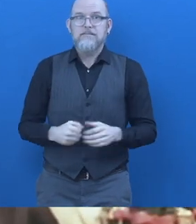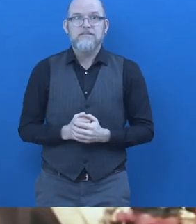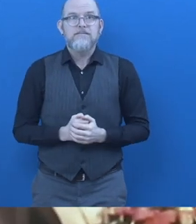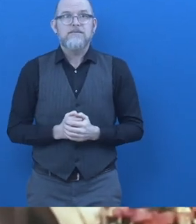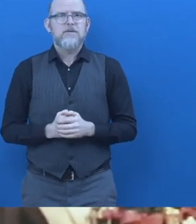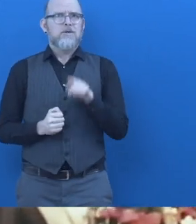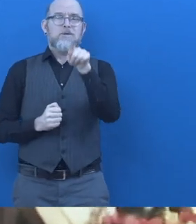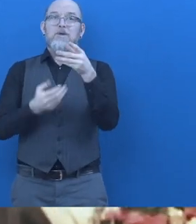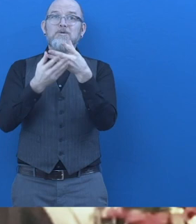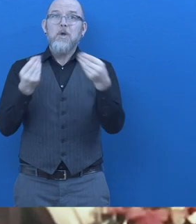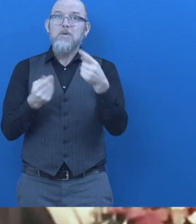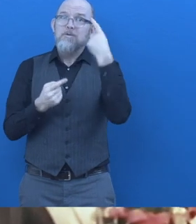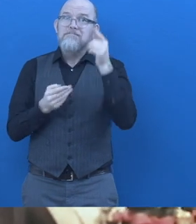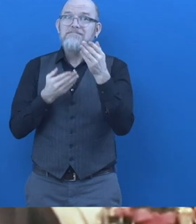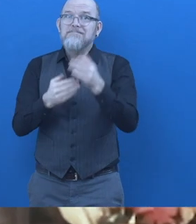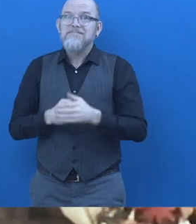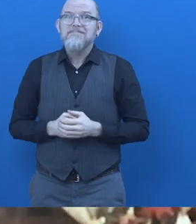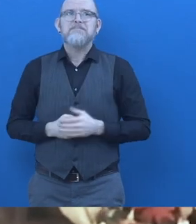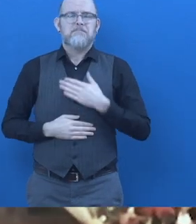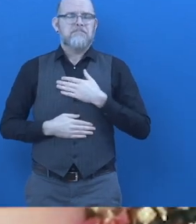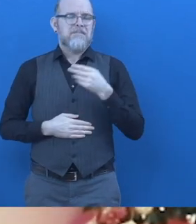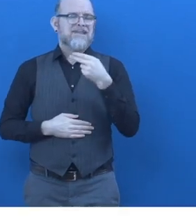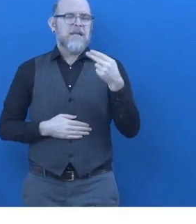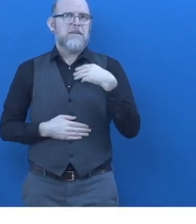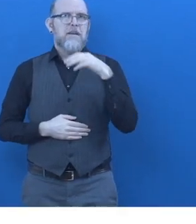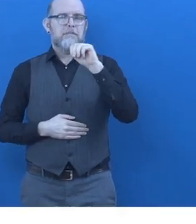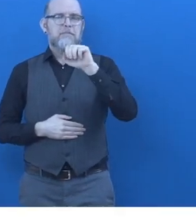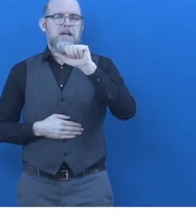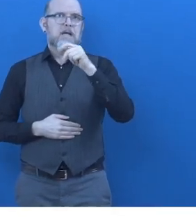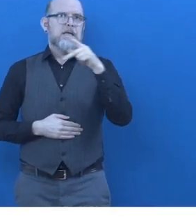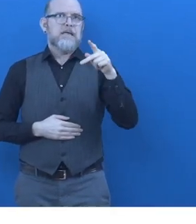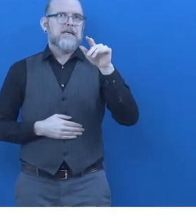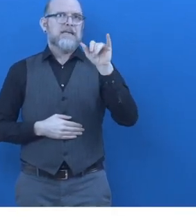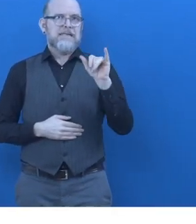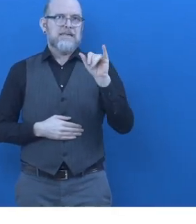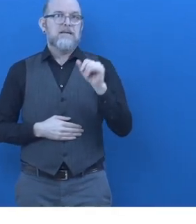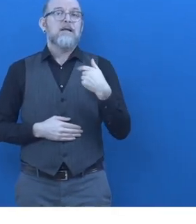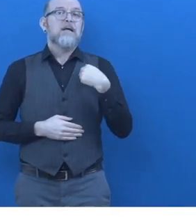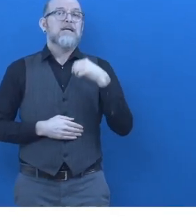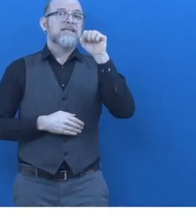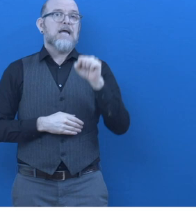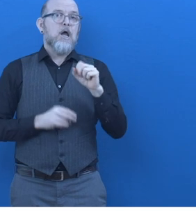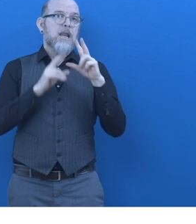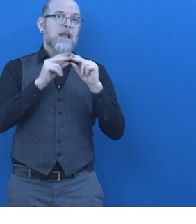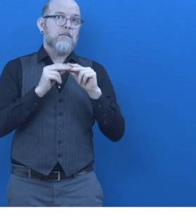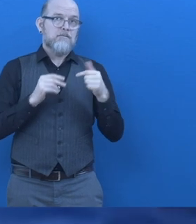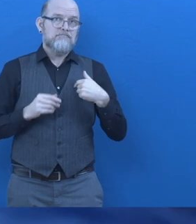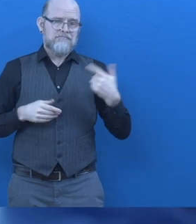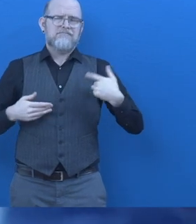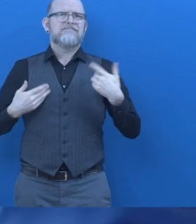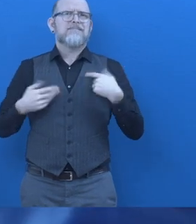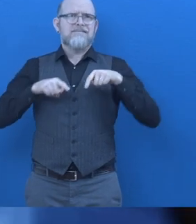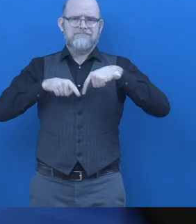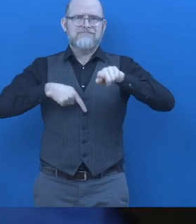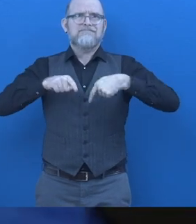vocational training inclusive. How did this solution help you? Zeynab Maki, a beneficiary.